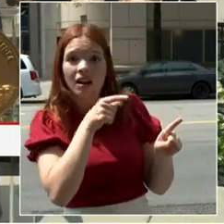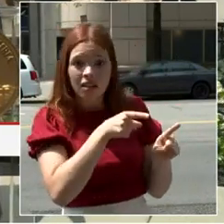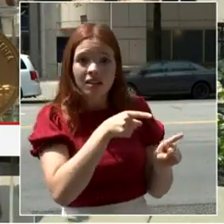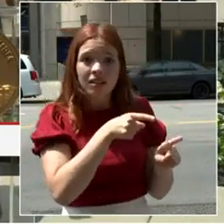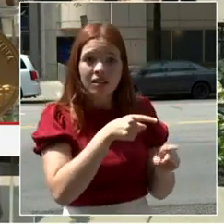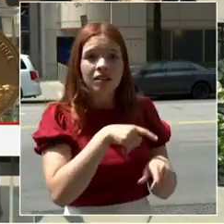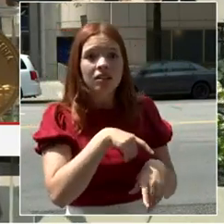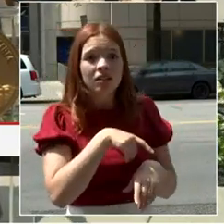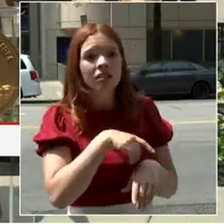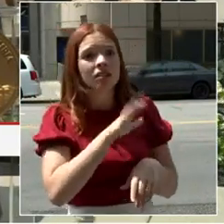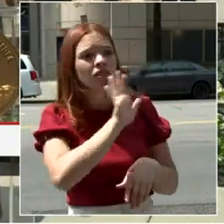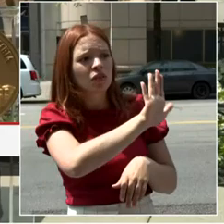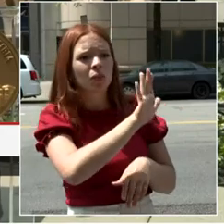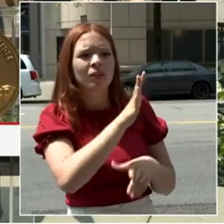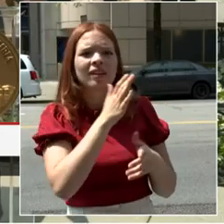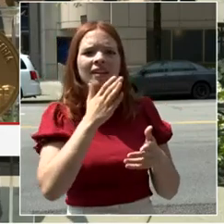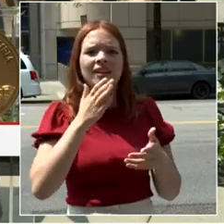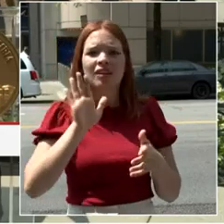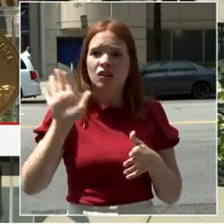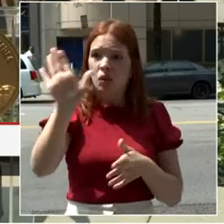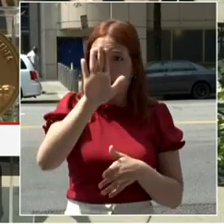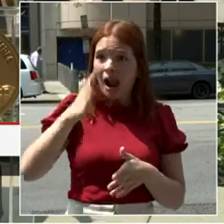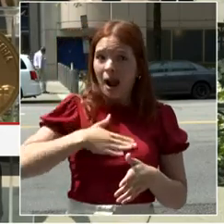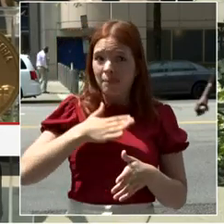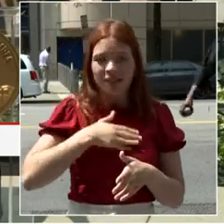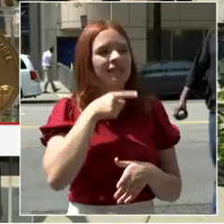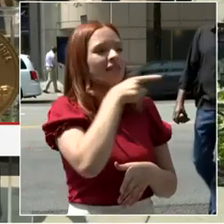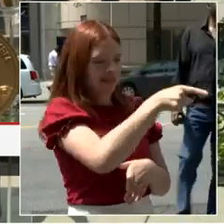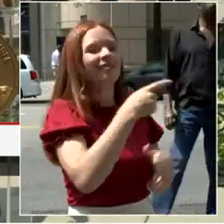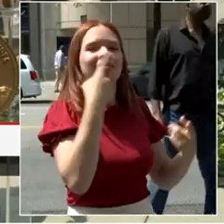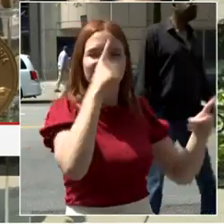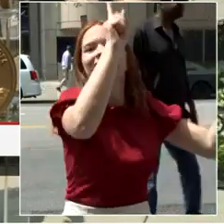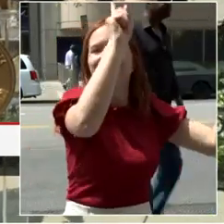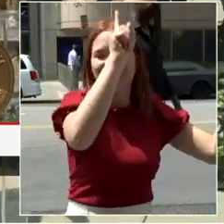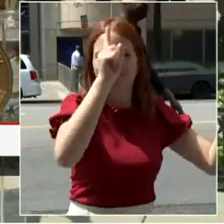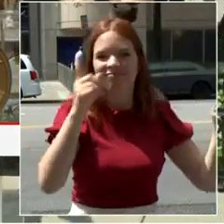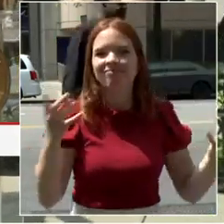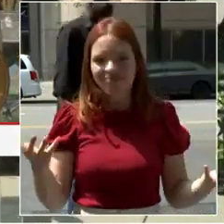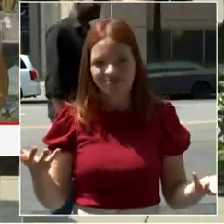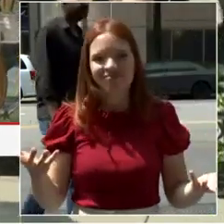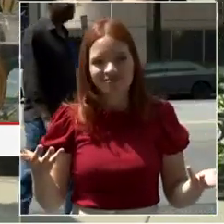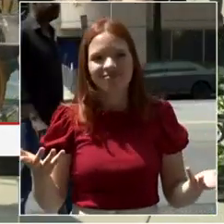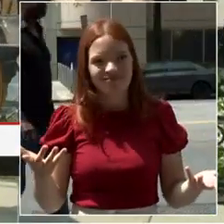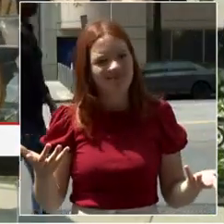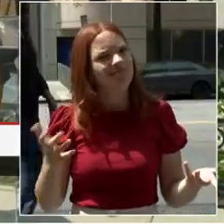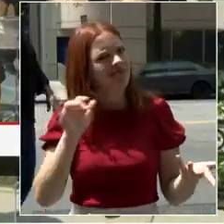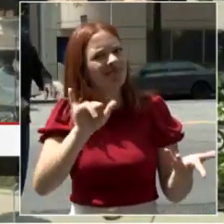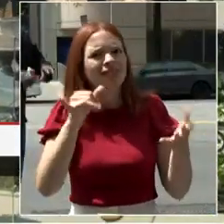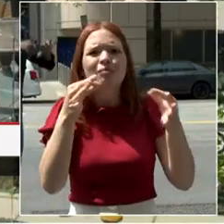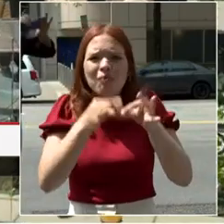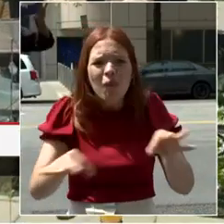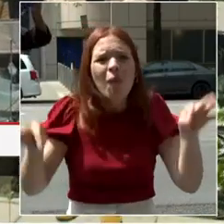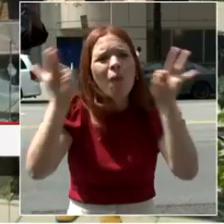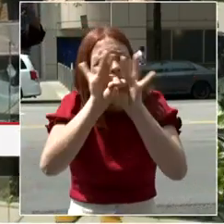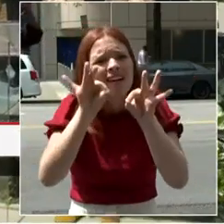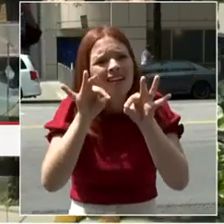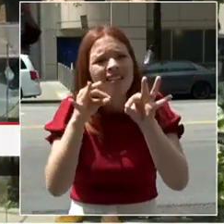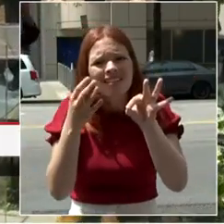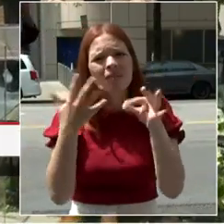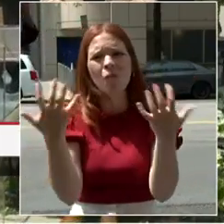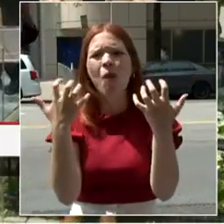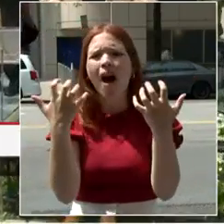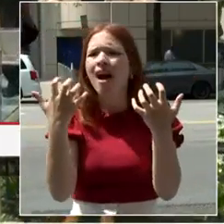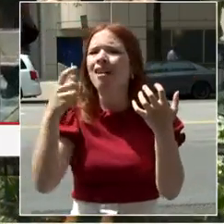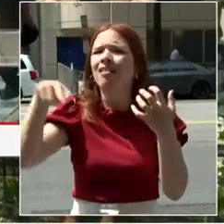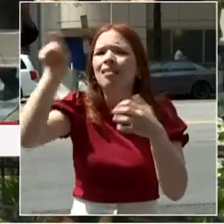It is the happiness of the residents who live here, the ones who we want to come here to live. It is the